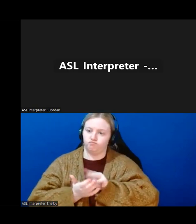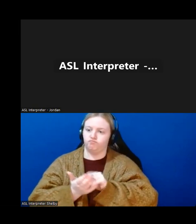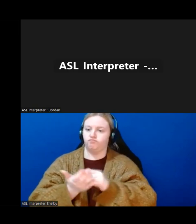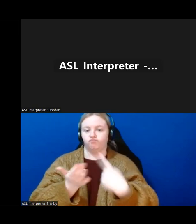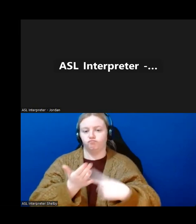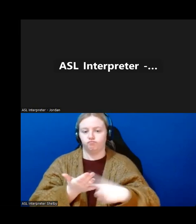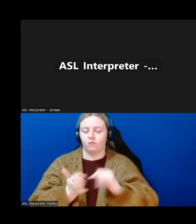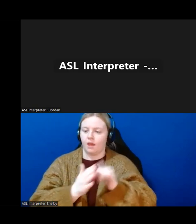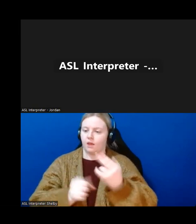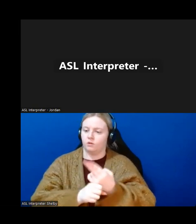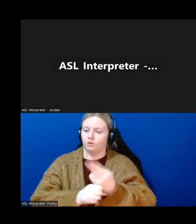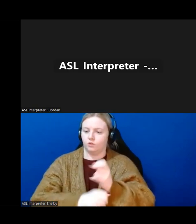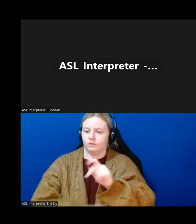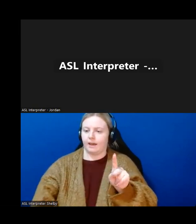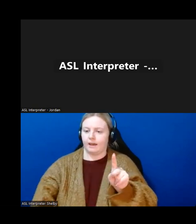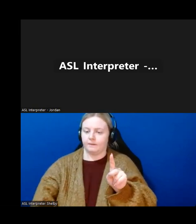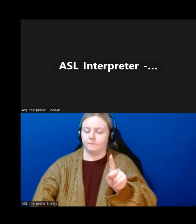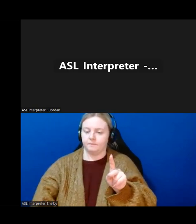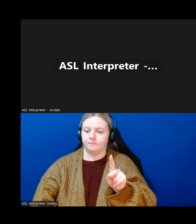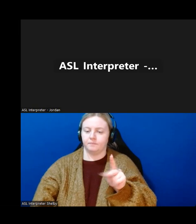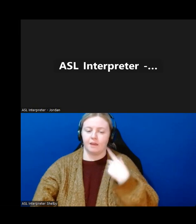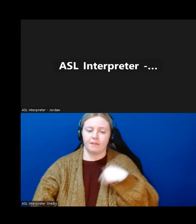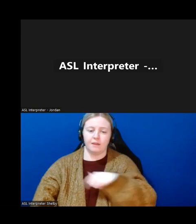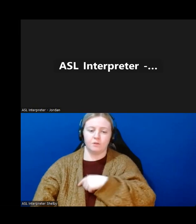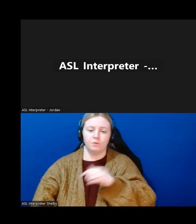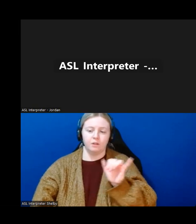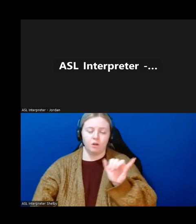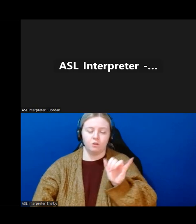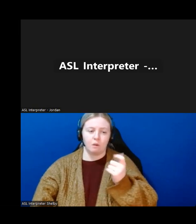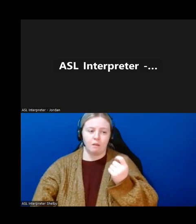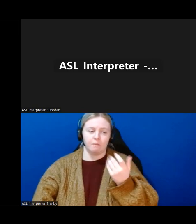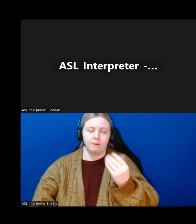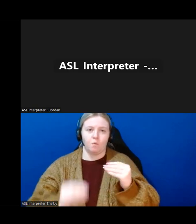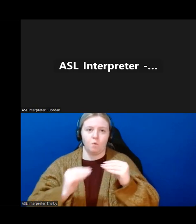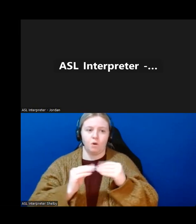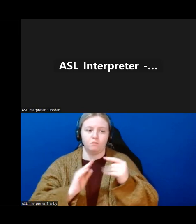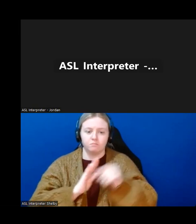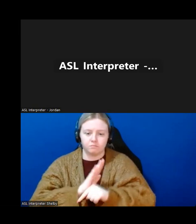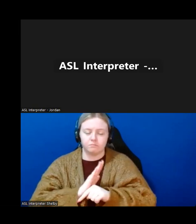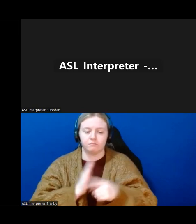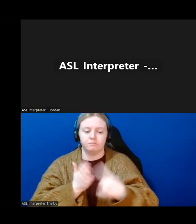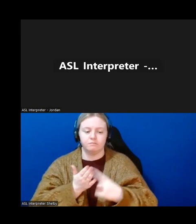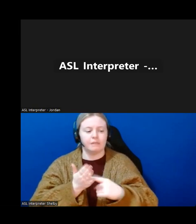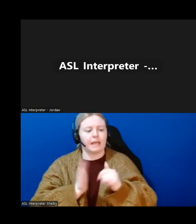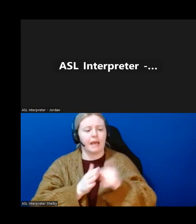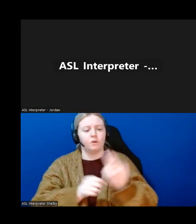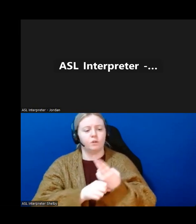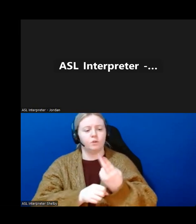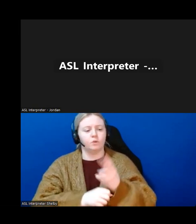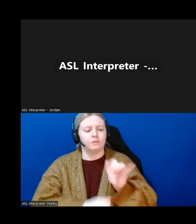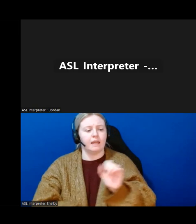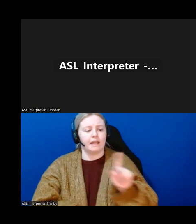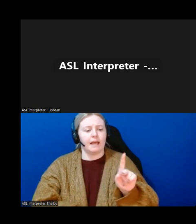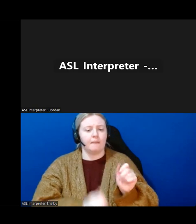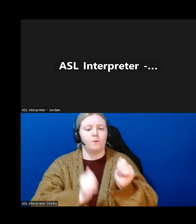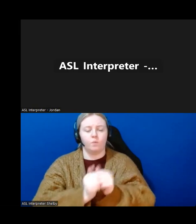app and we dig in a little bit further to all of those learning sessions to say, how can you use this app with your